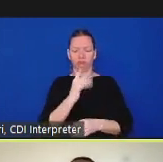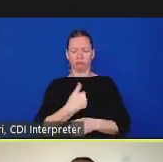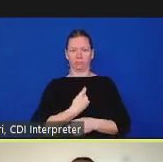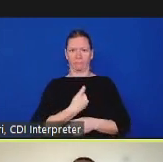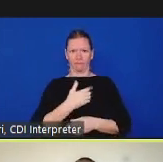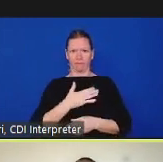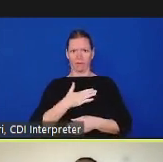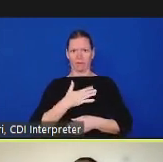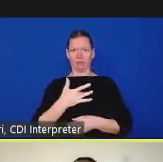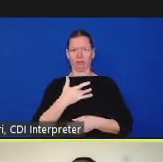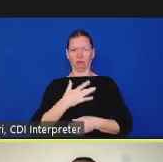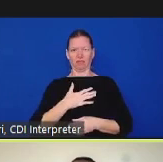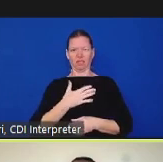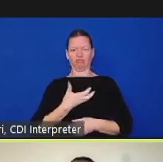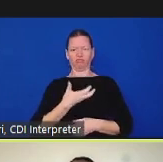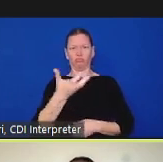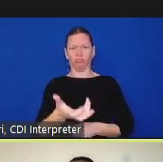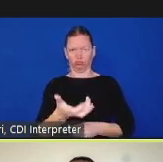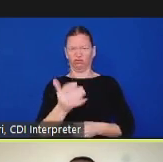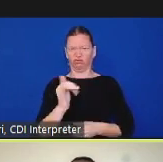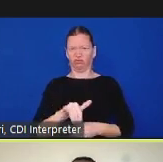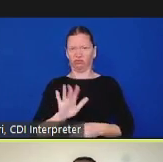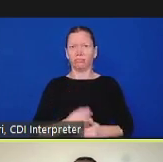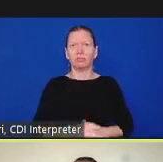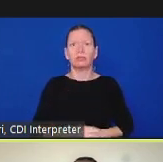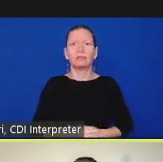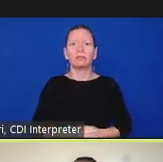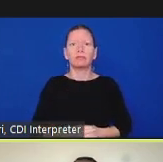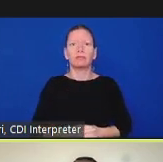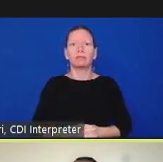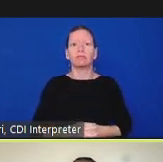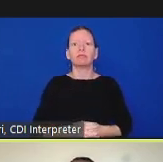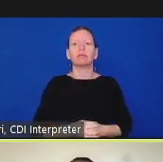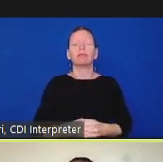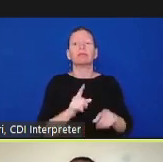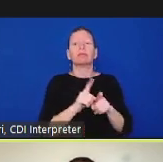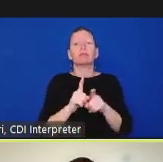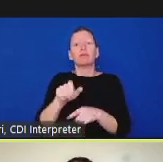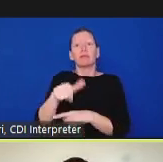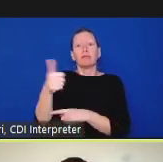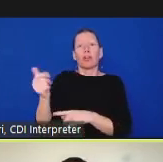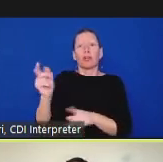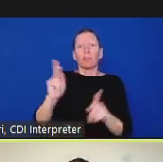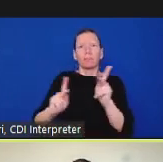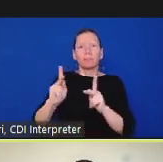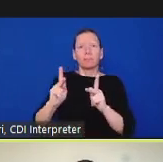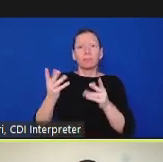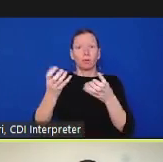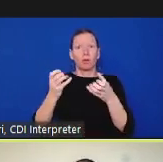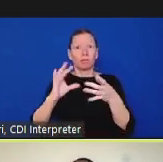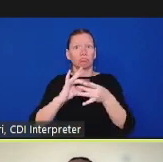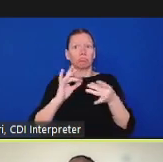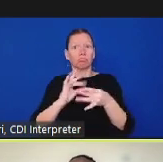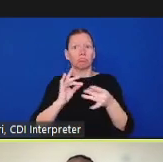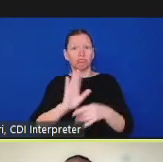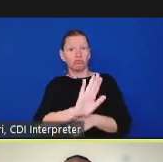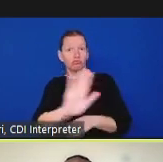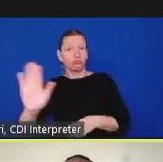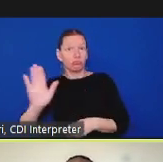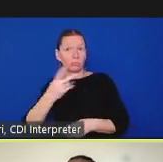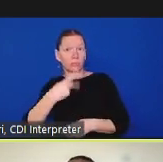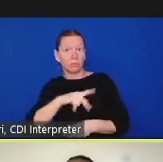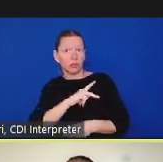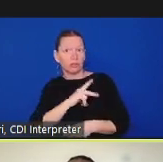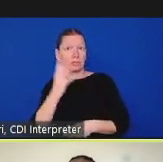but really speak for themselves and their own experience as i mentioned we want this to be a learning space and so